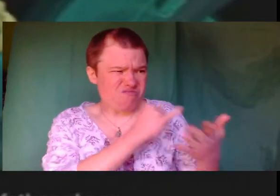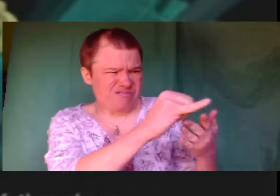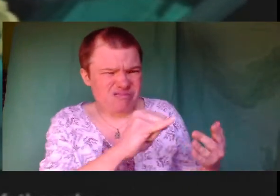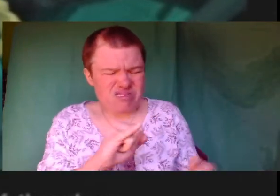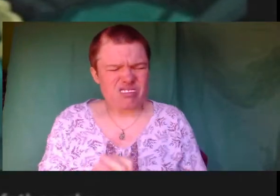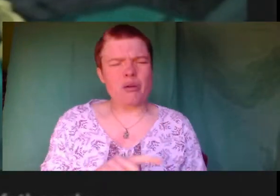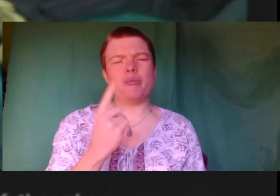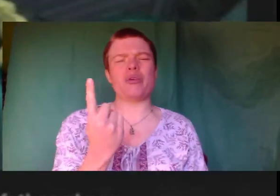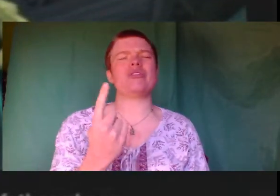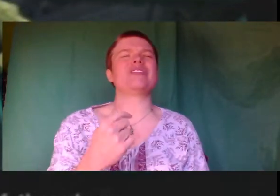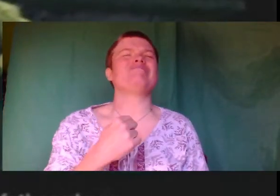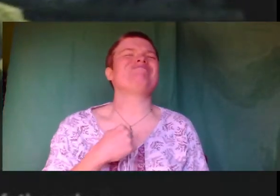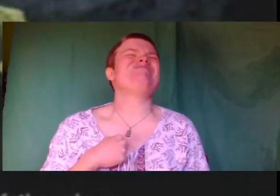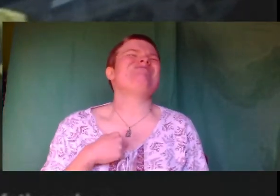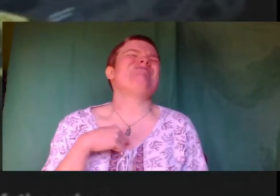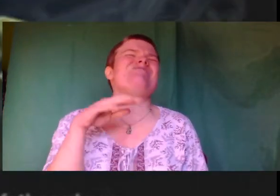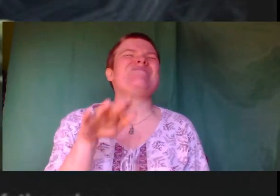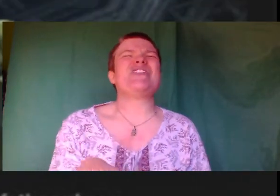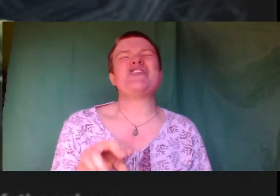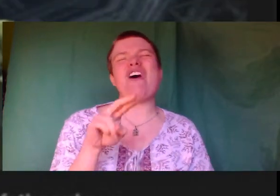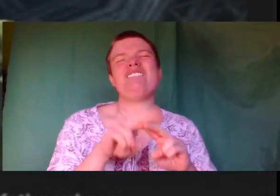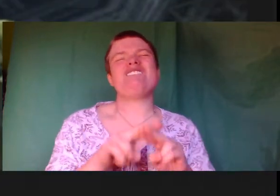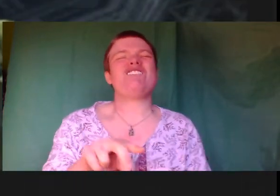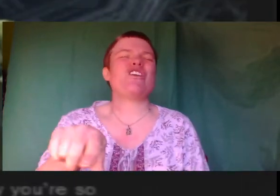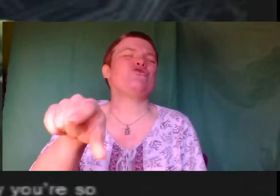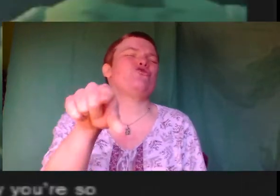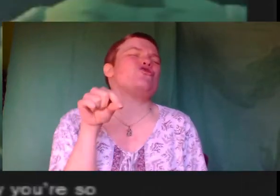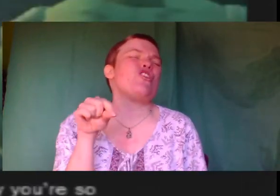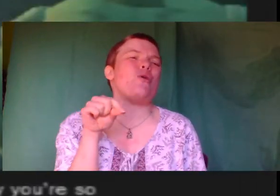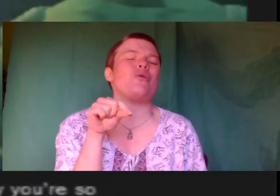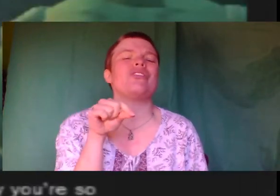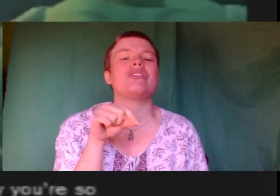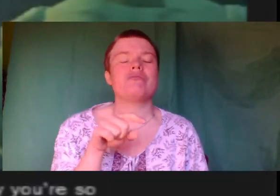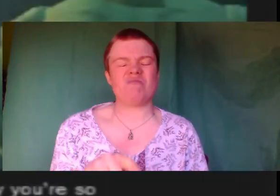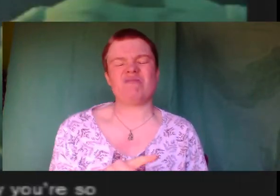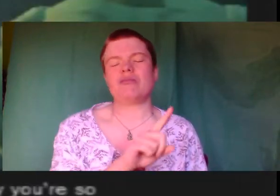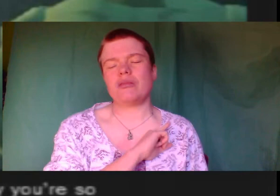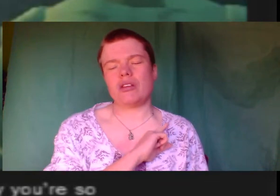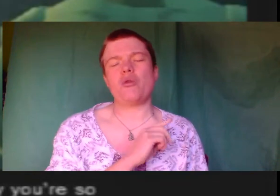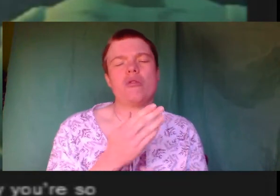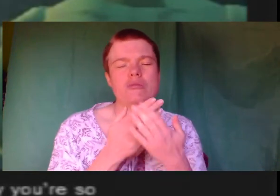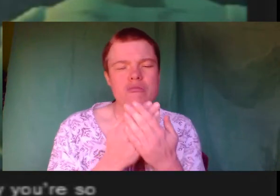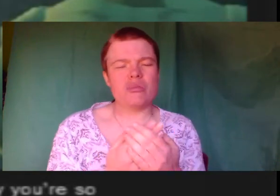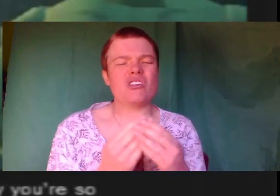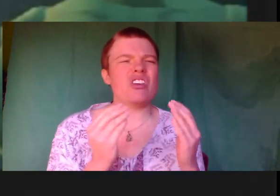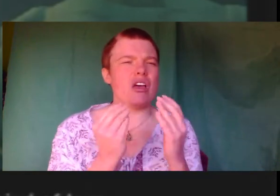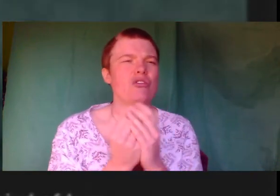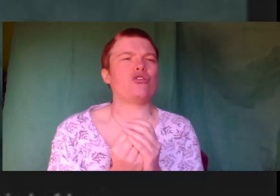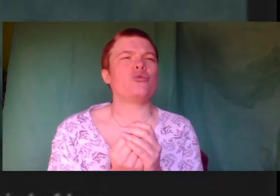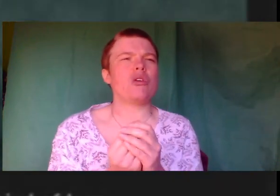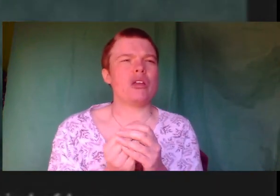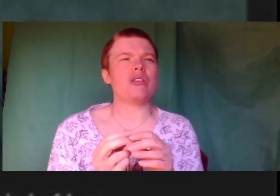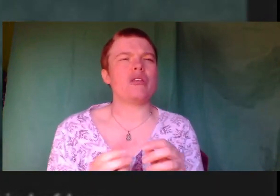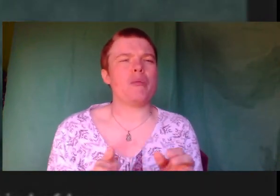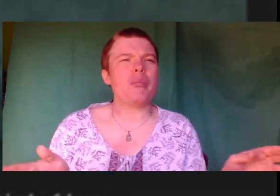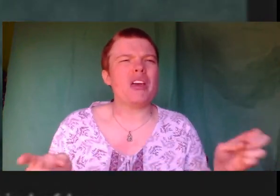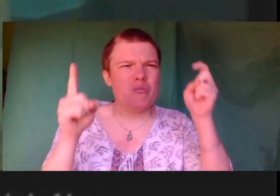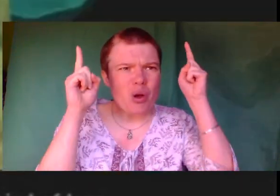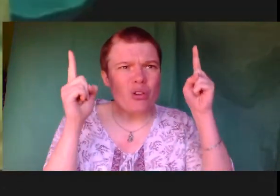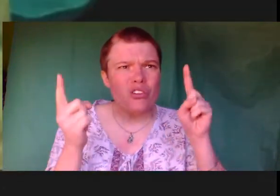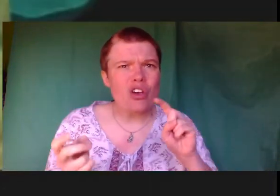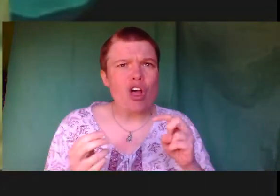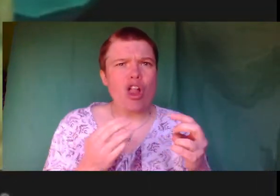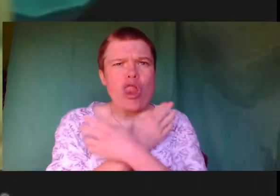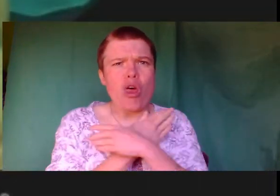But I'm the one father chose. So that's why you're so obsessed with Big Boss. Some warped kind of